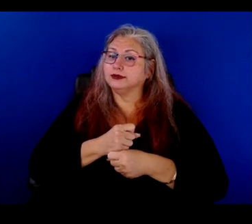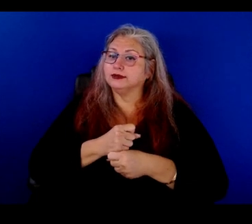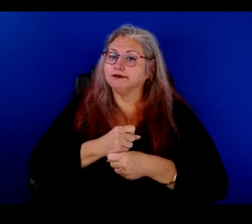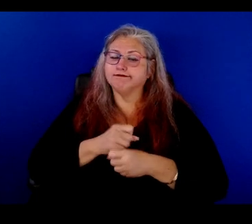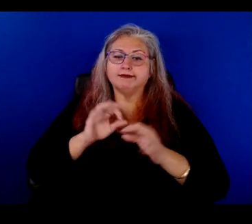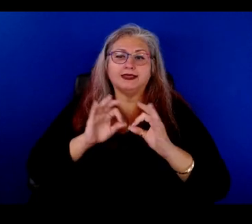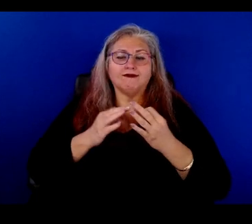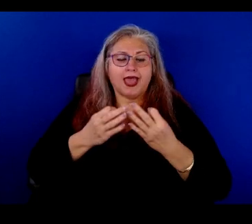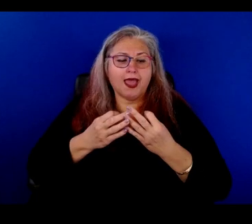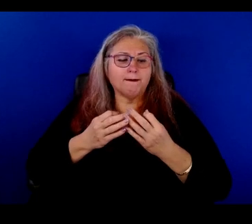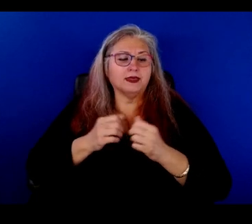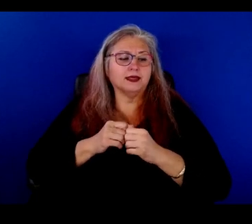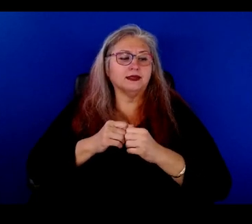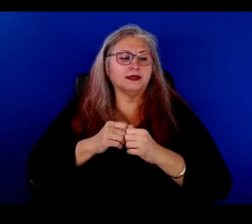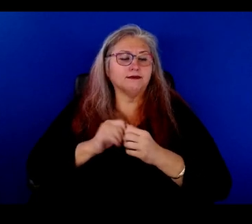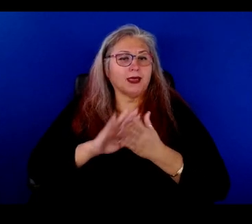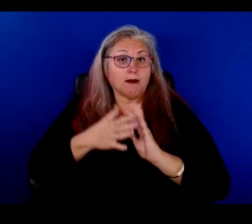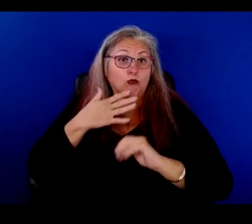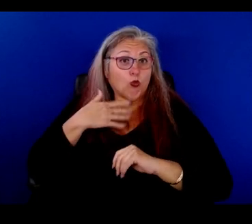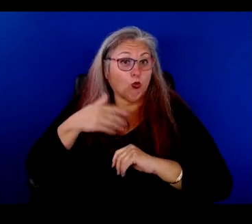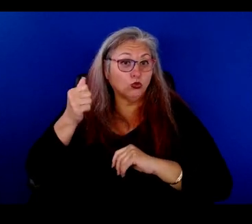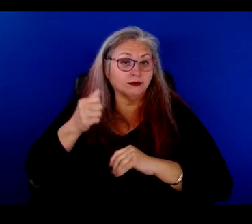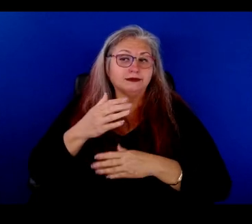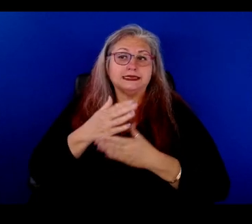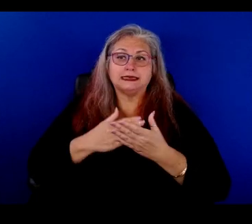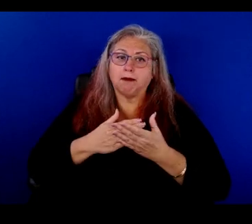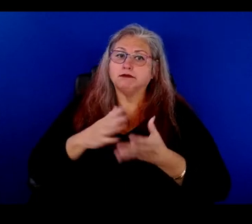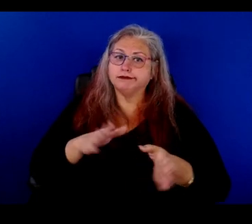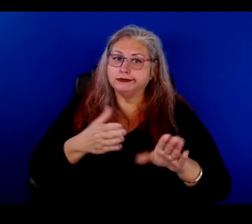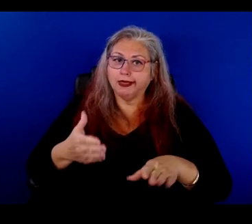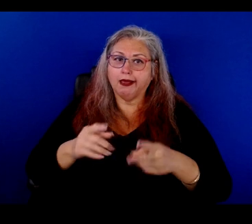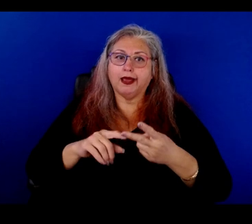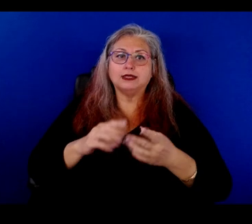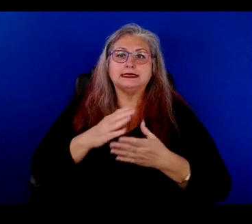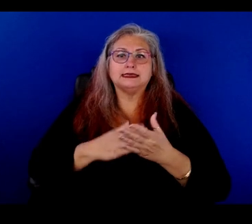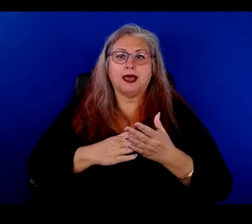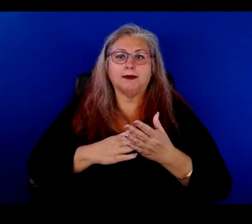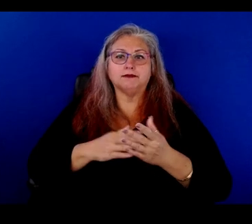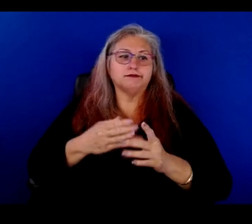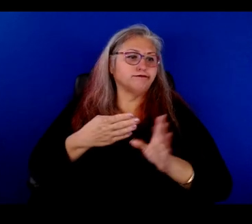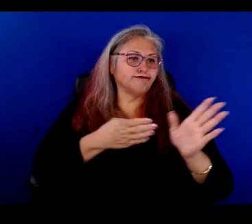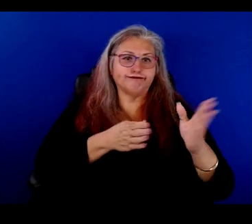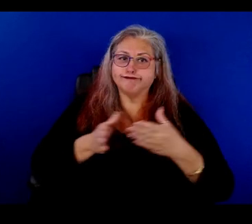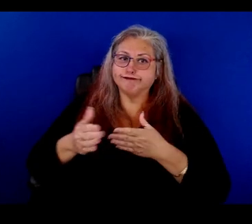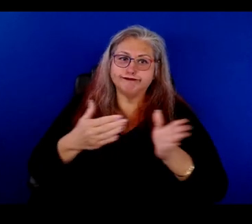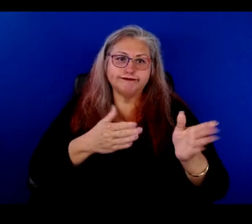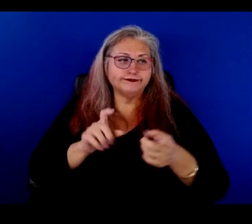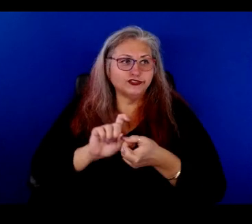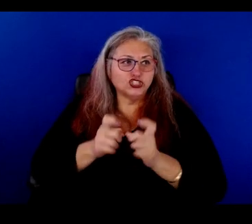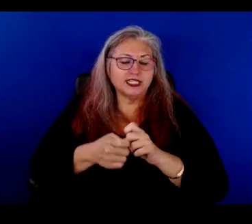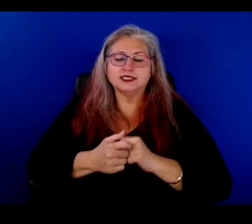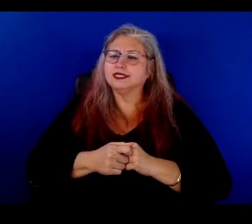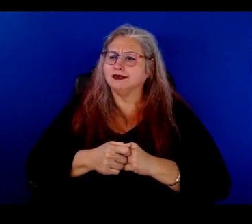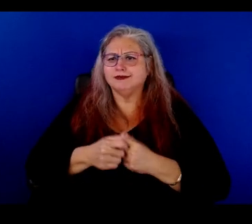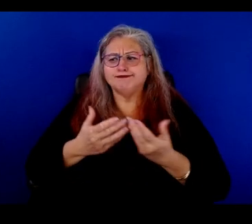families, you know, grow older, some die off, some, you know, change directions and, and, you know,